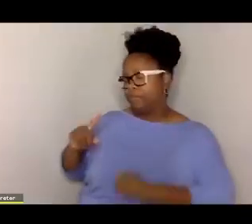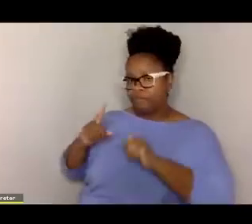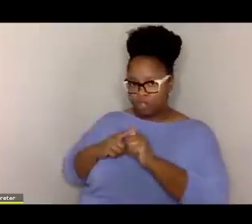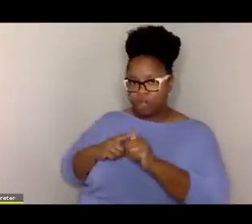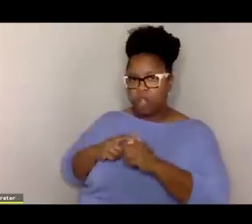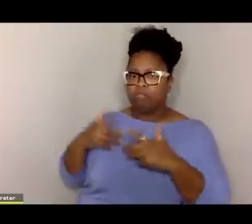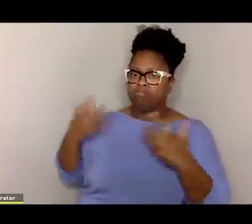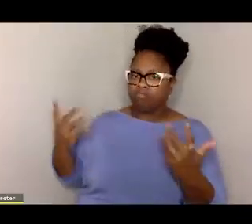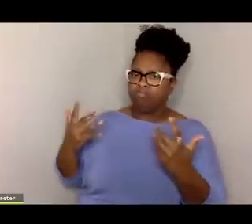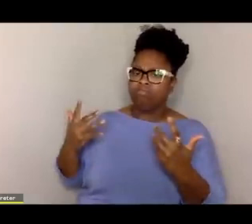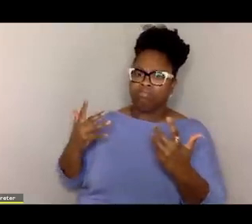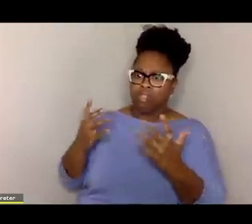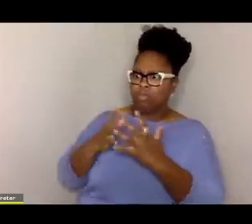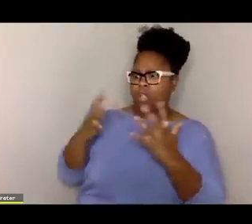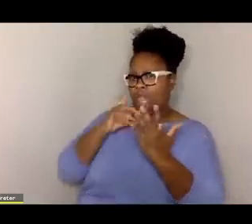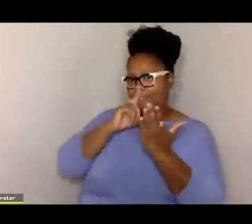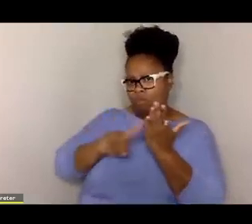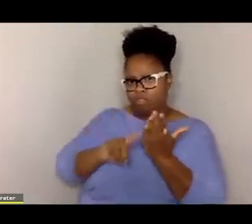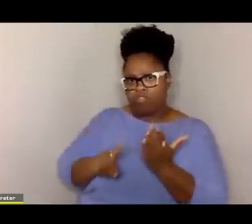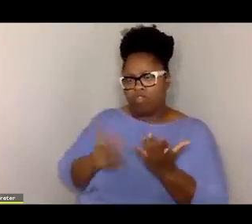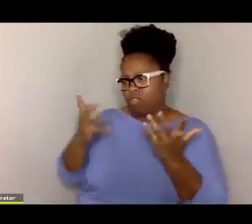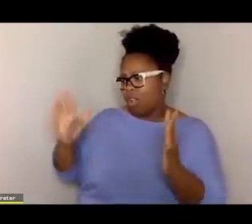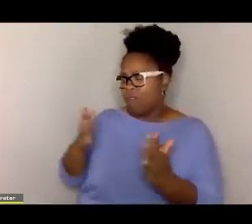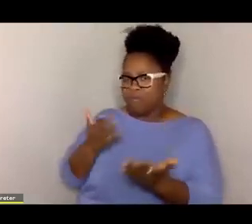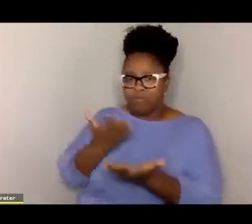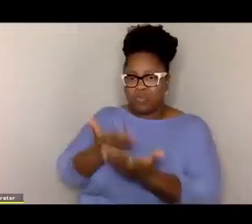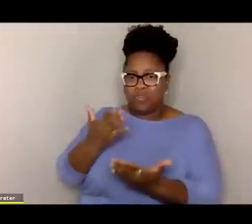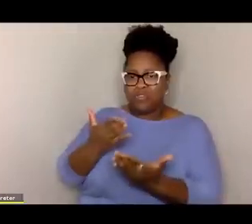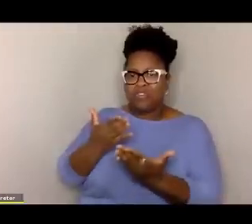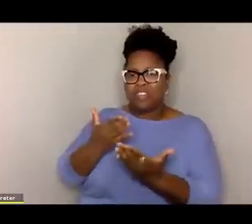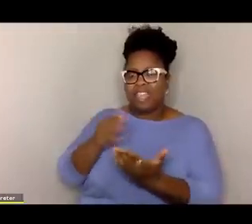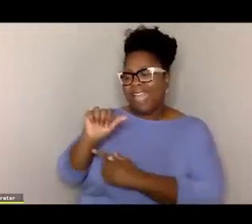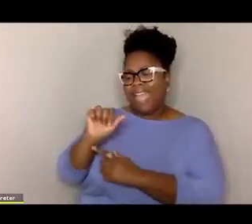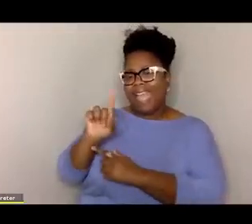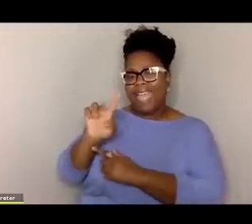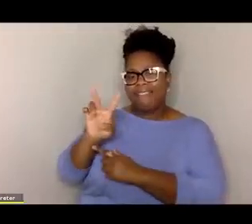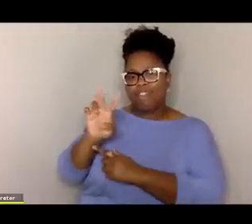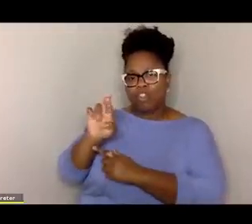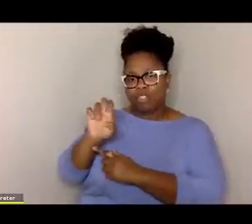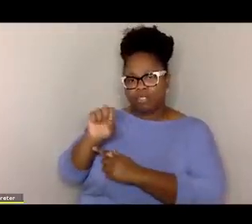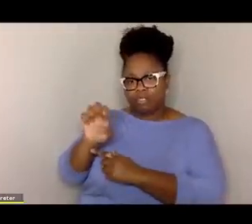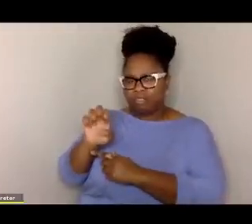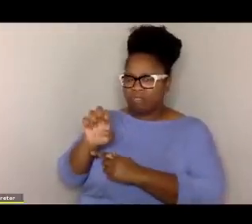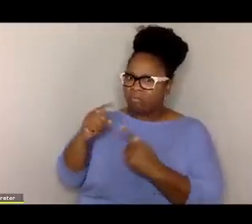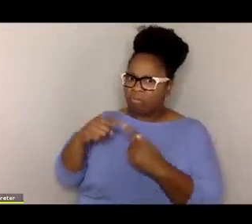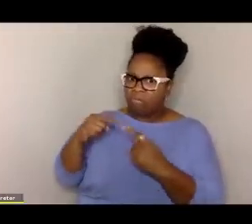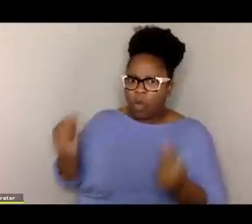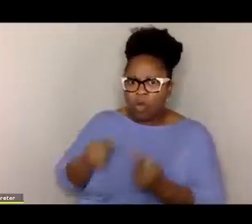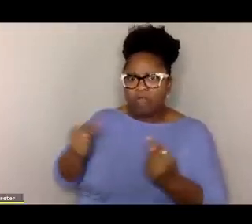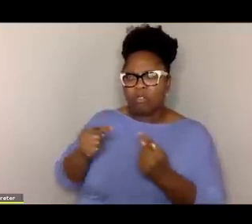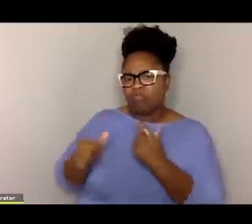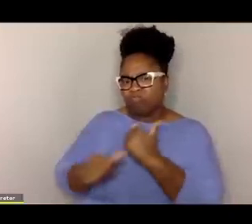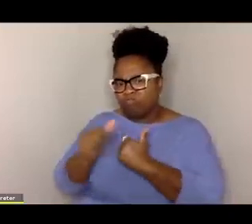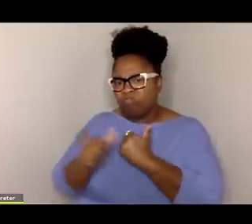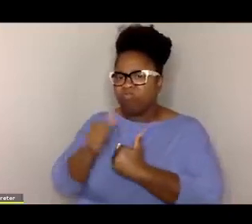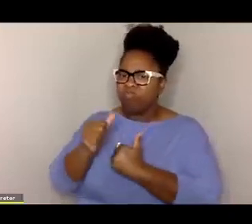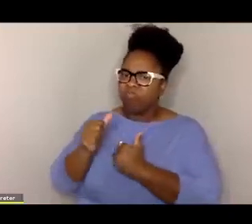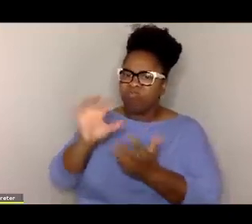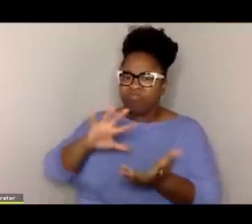So first of all, I think, you know, there's a lot of work that's shown that adverse experiences or traumatic experiences